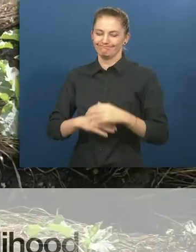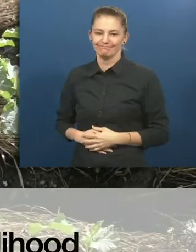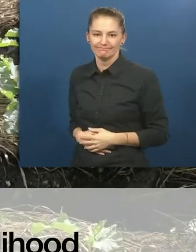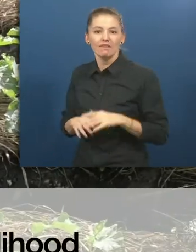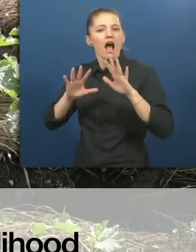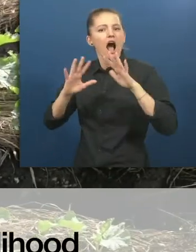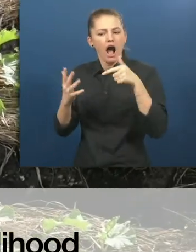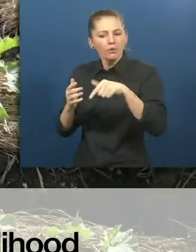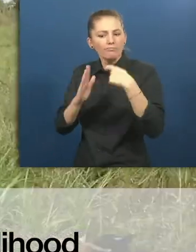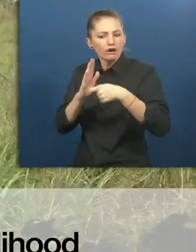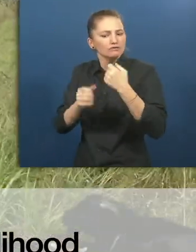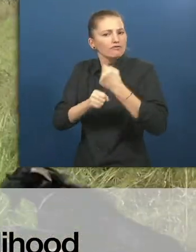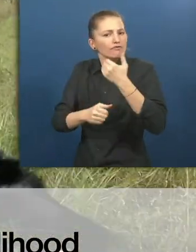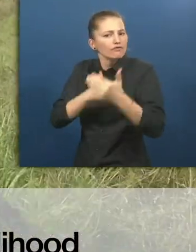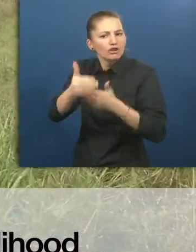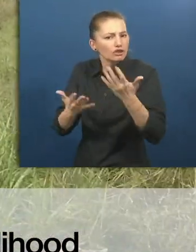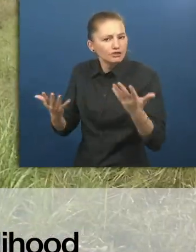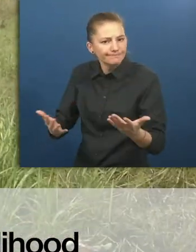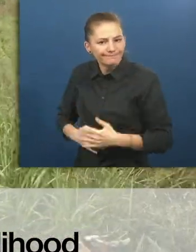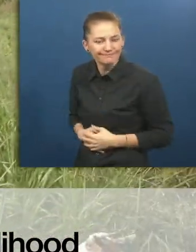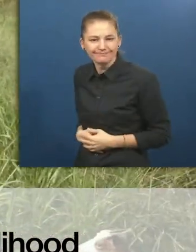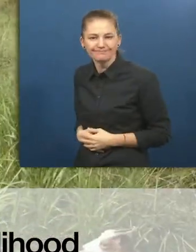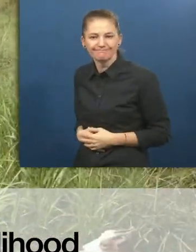How does inclusive livelihood for refugees work?